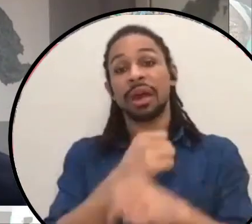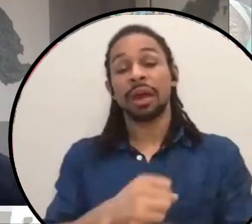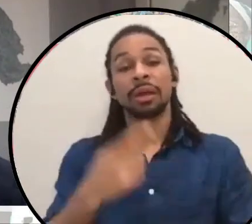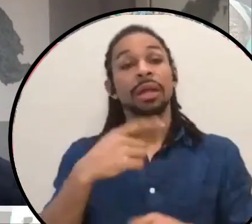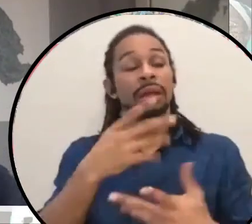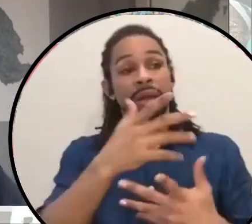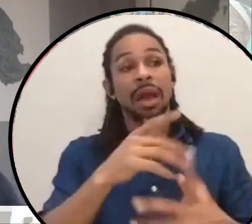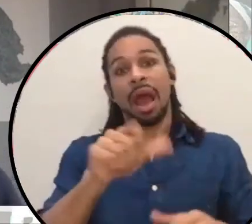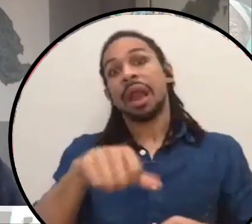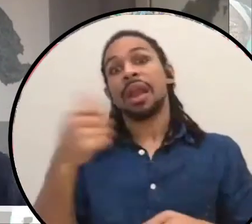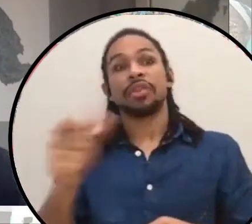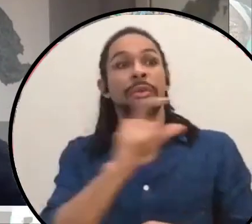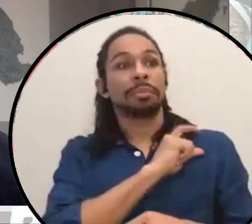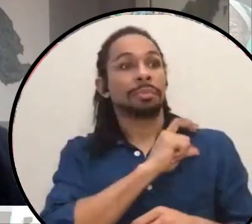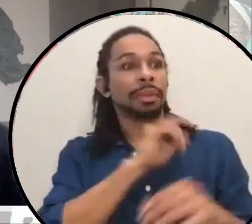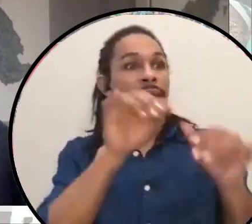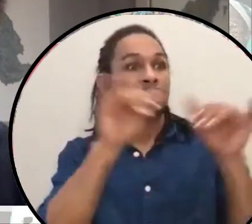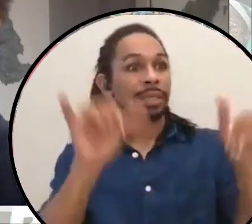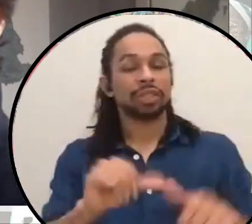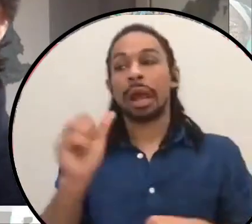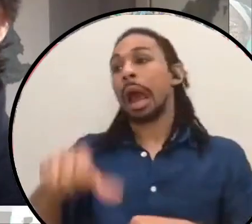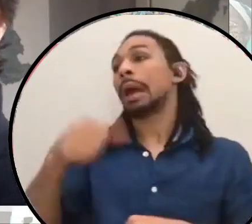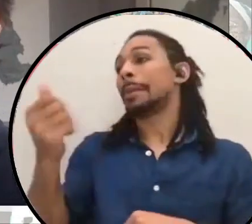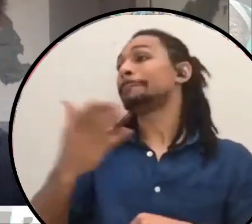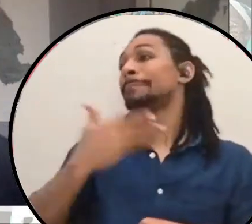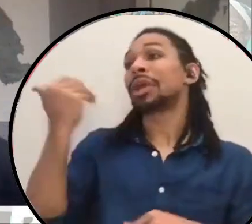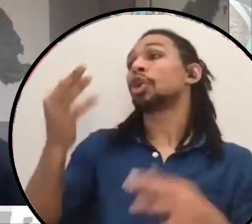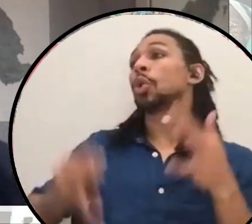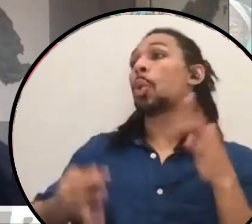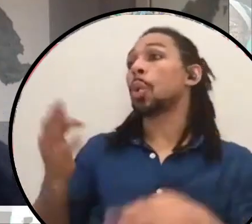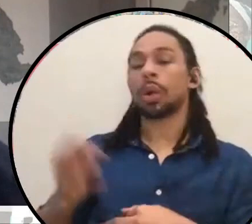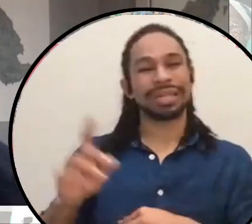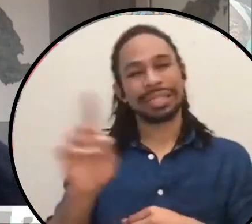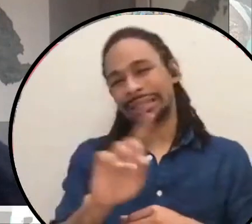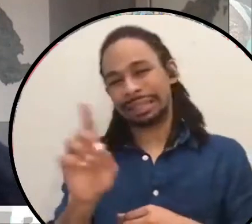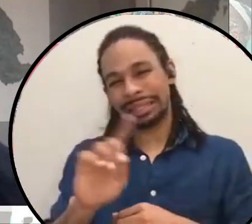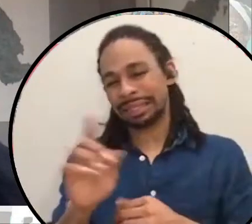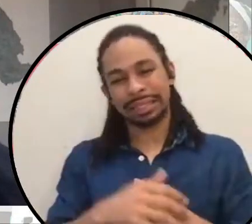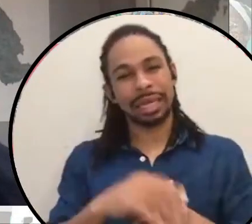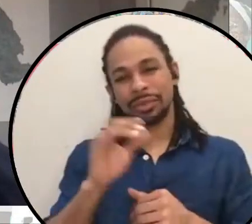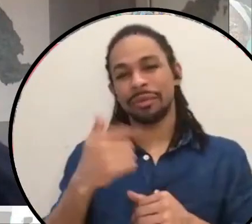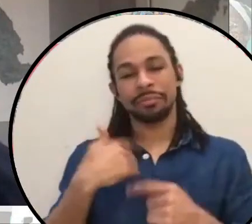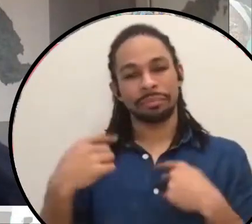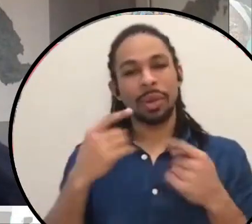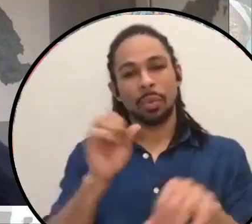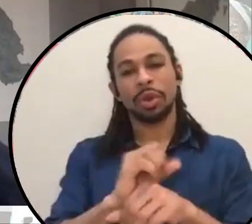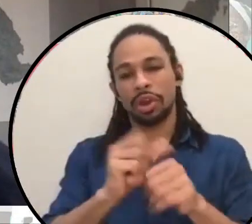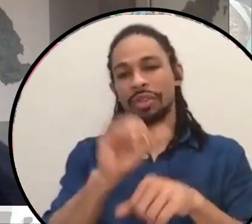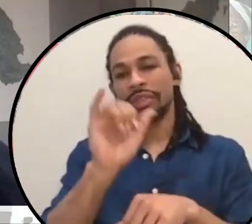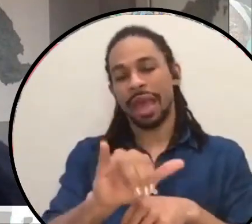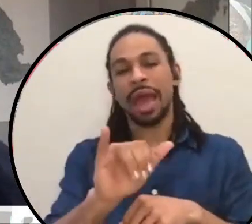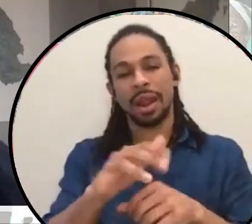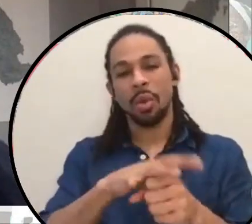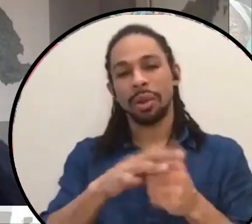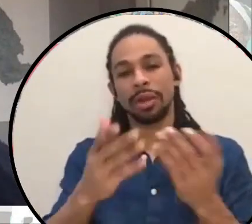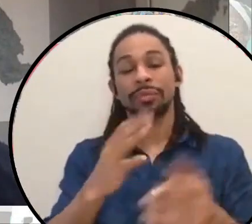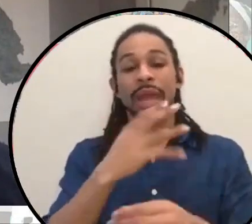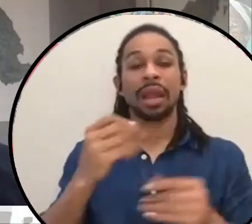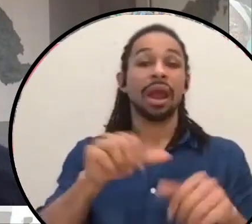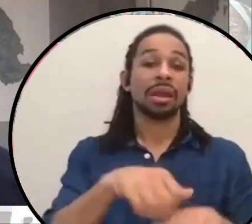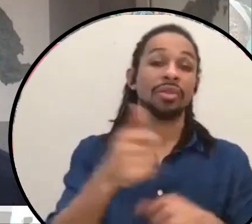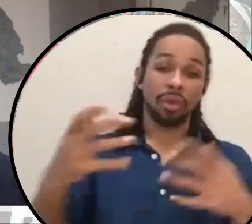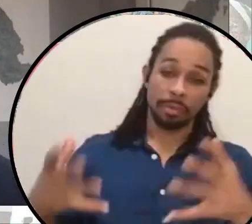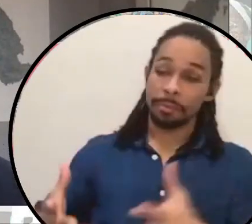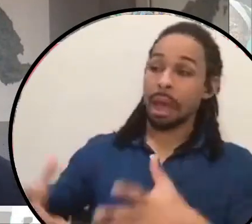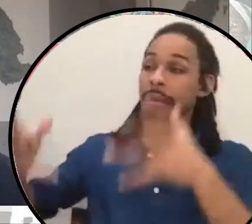We're going to build a better court. You know, it's the same stuff. Um, and that's a lot of what I've been working on locally here. Another bucket I think is just all the work